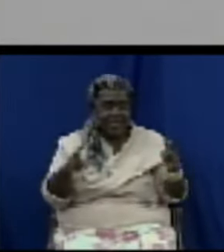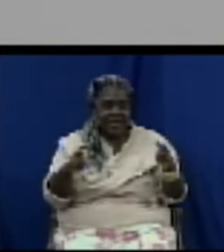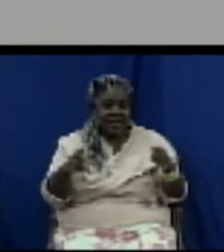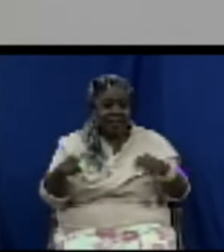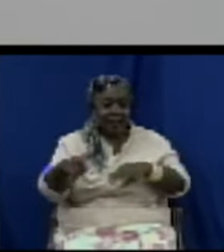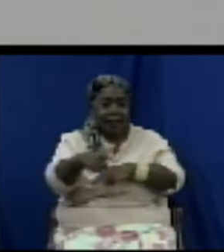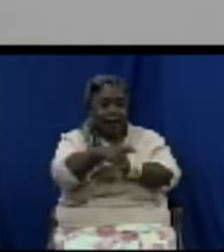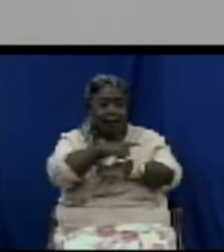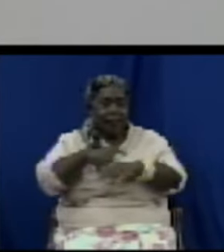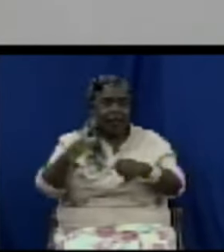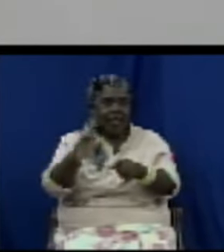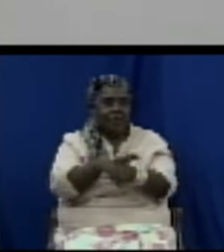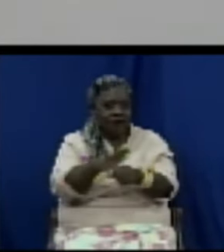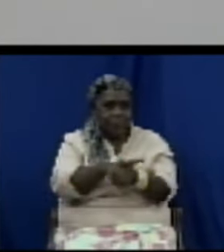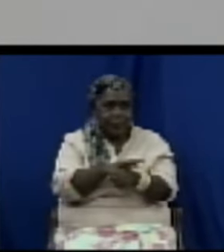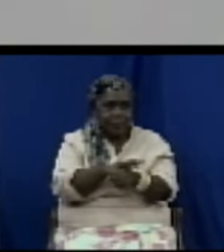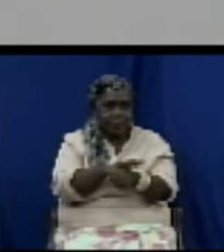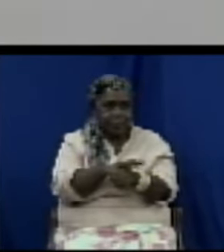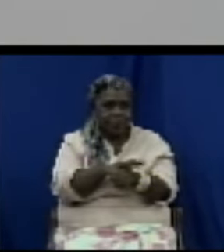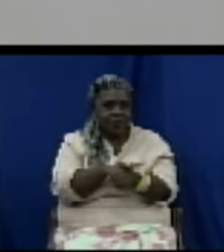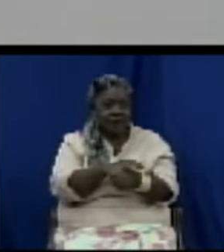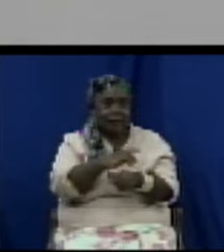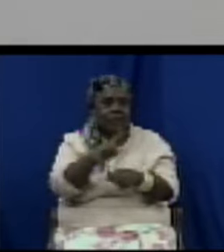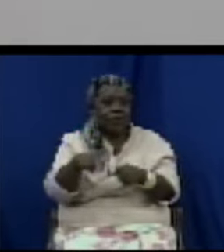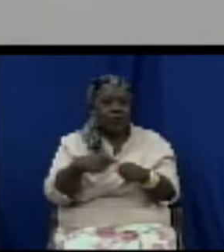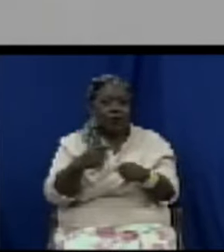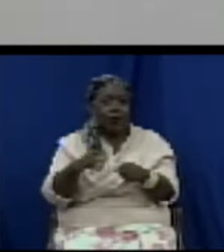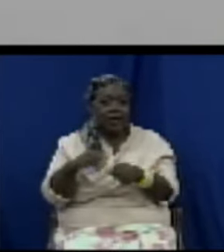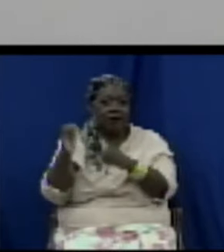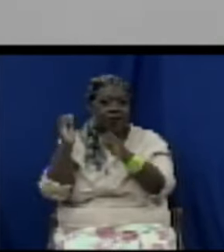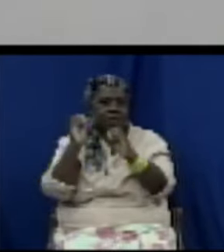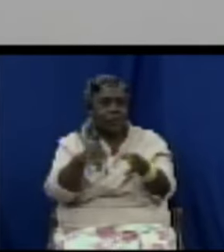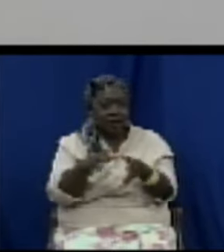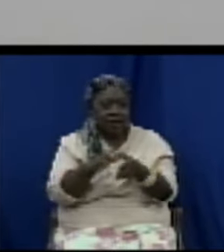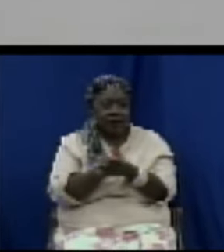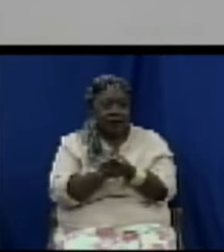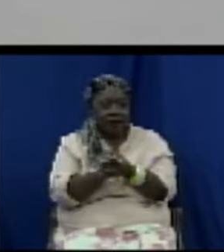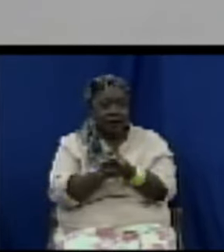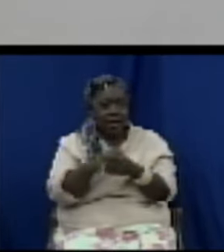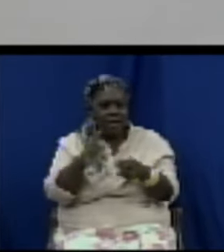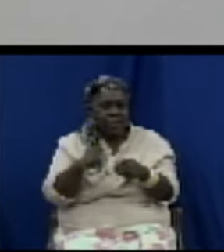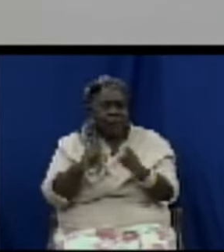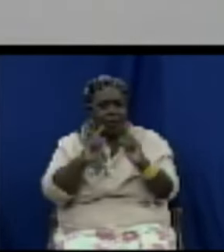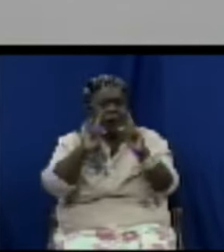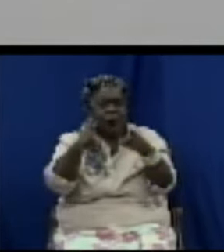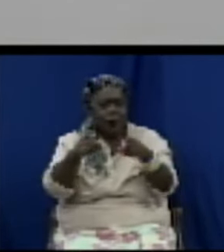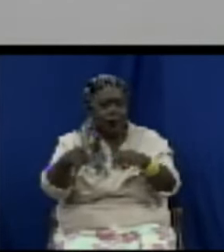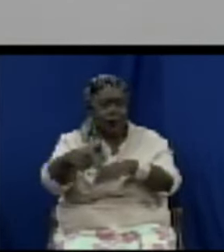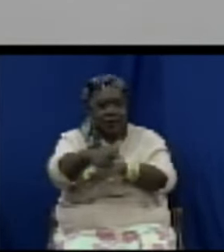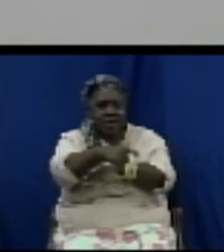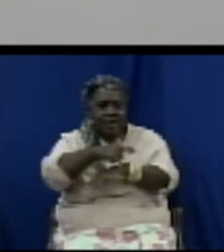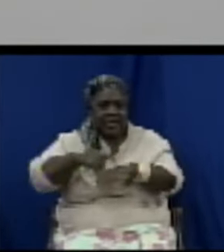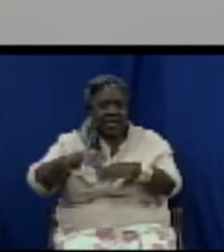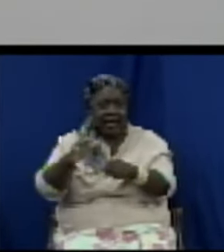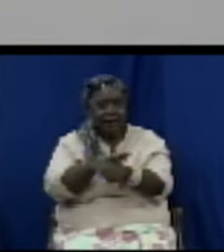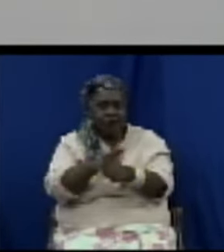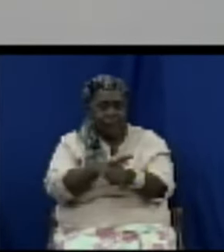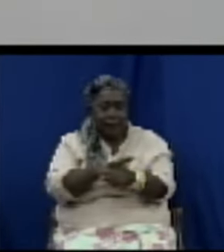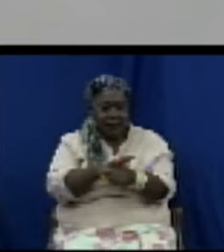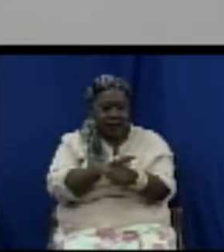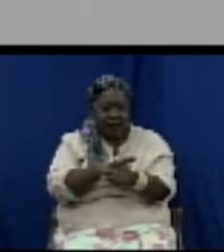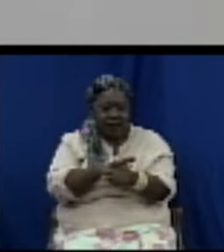and garbage picking is something that's more common in bigger countries and in terms of countries where